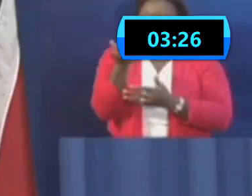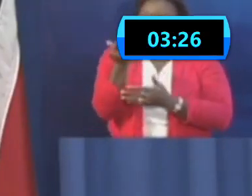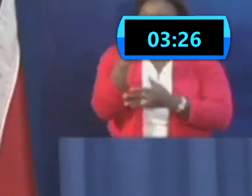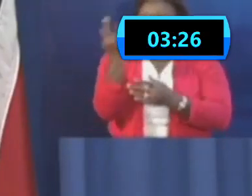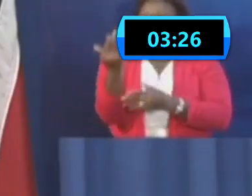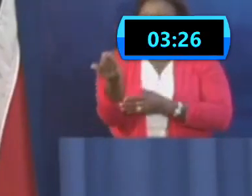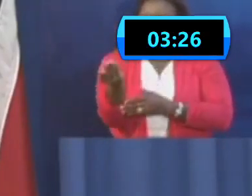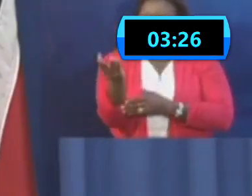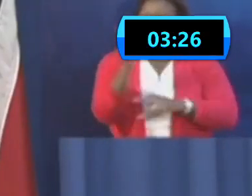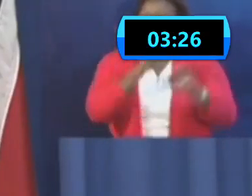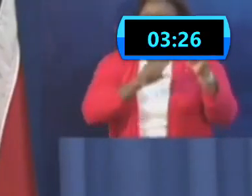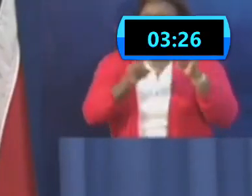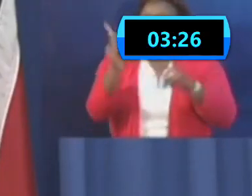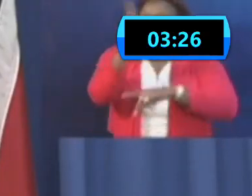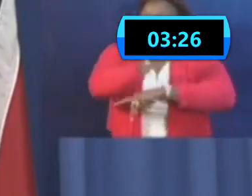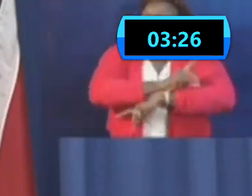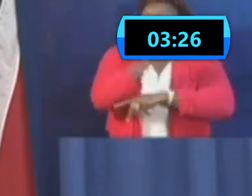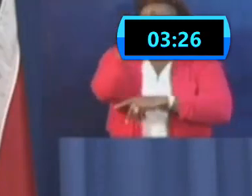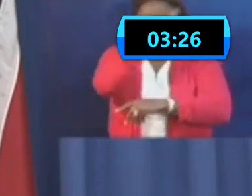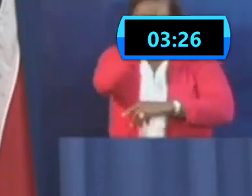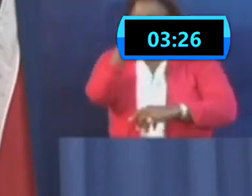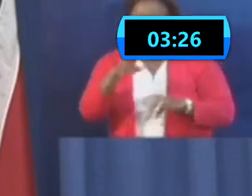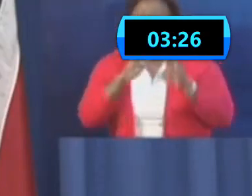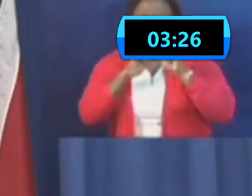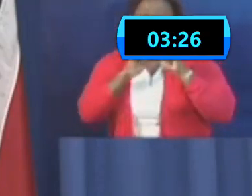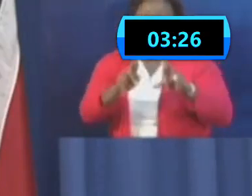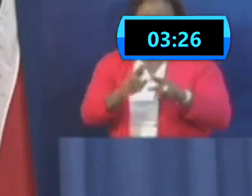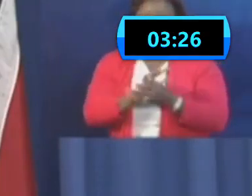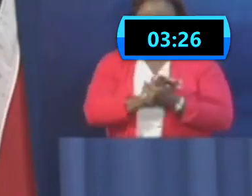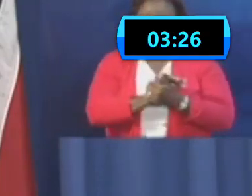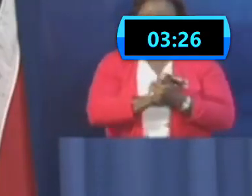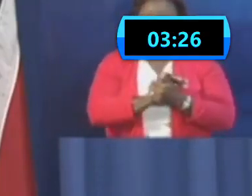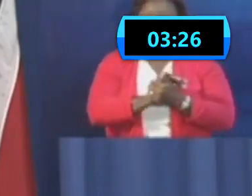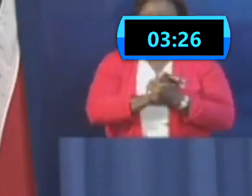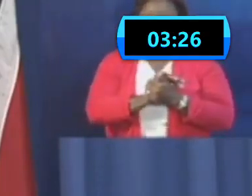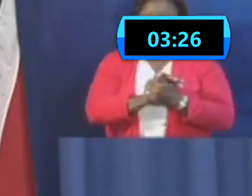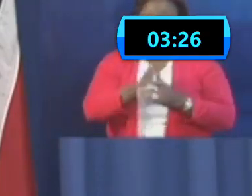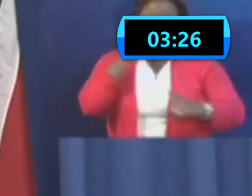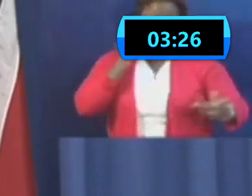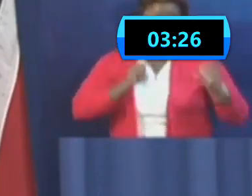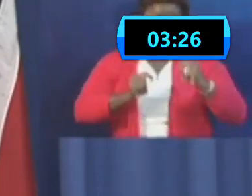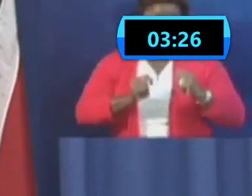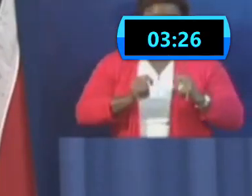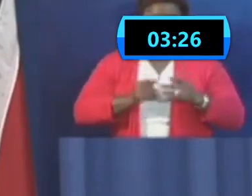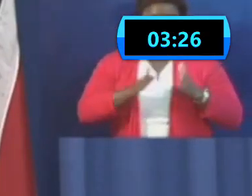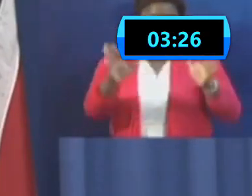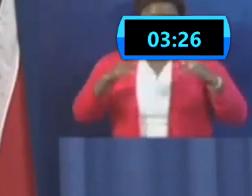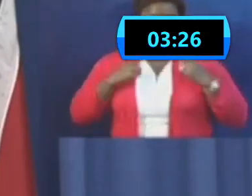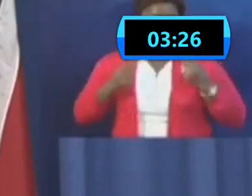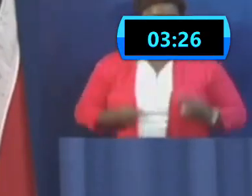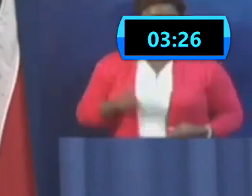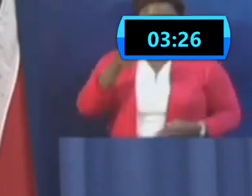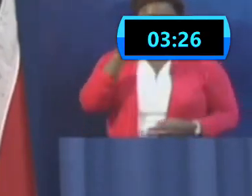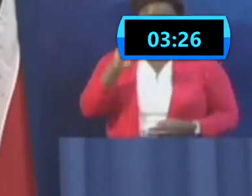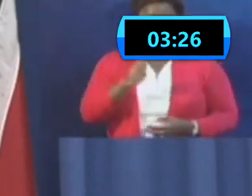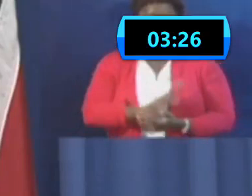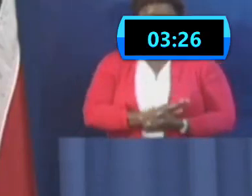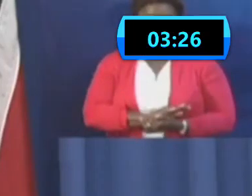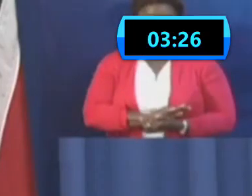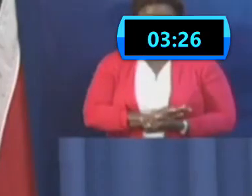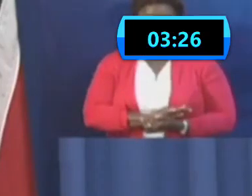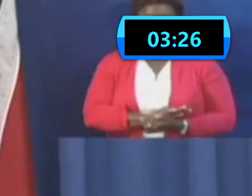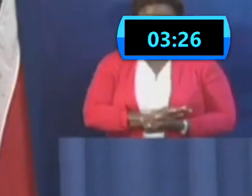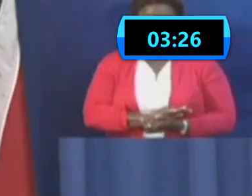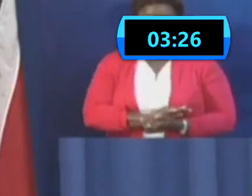actually performing the test. Understandably, the Trinidad Public Health Lab has actually, over the course of 20 years, been